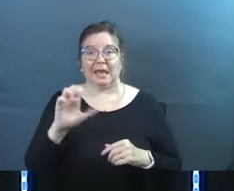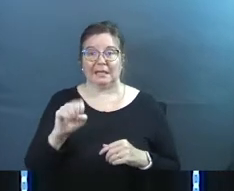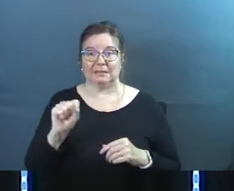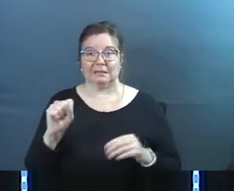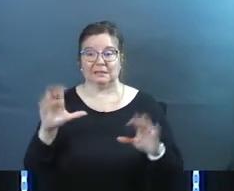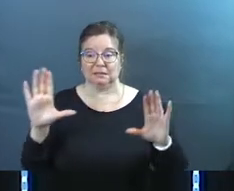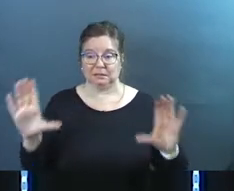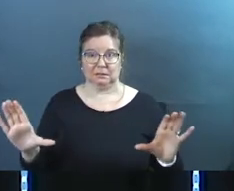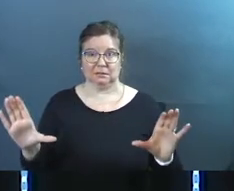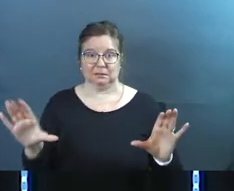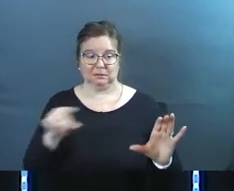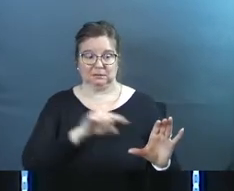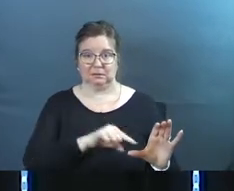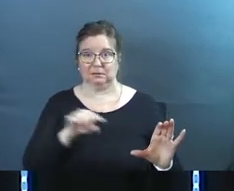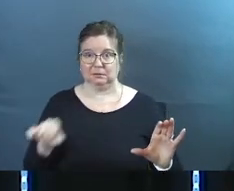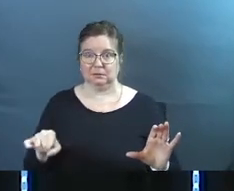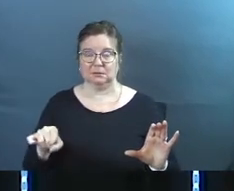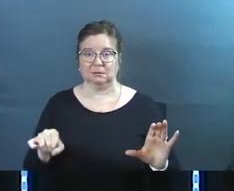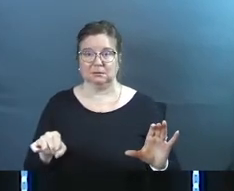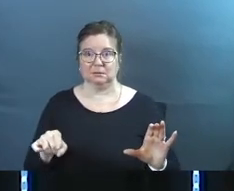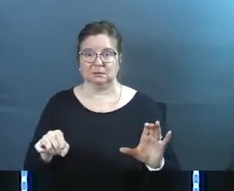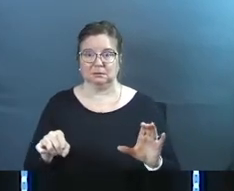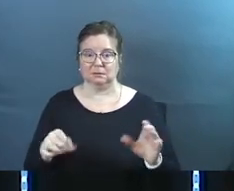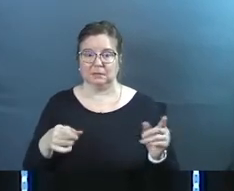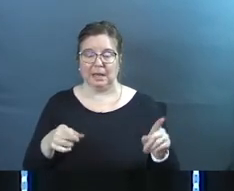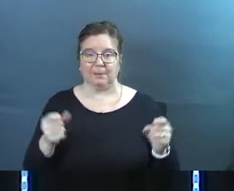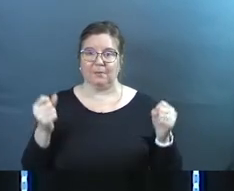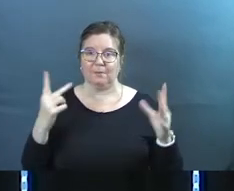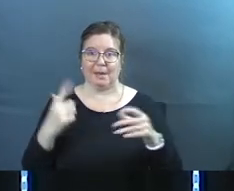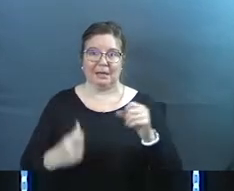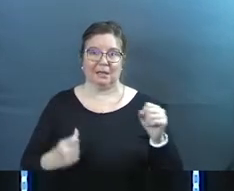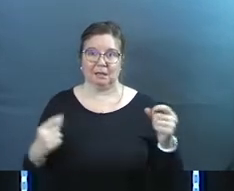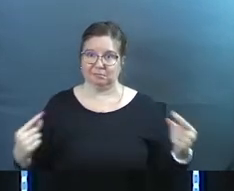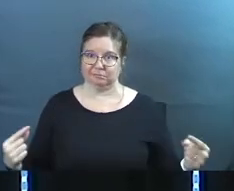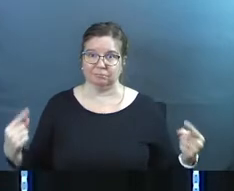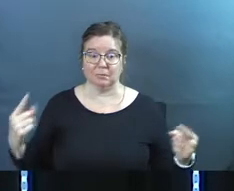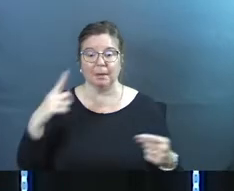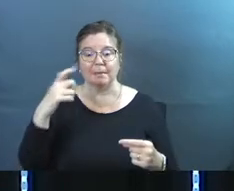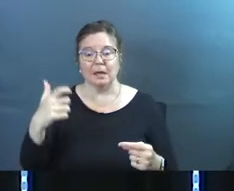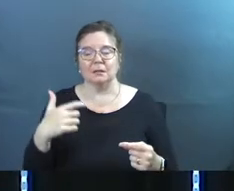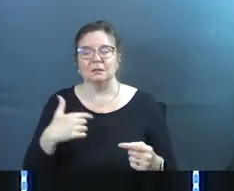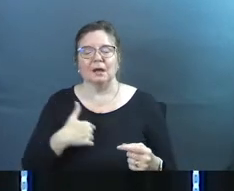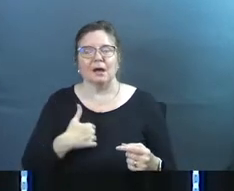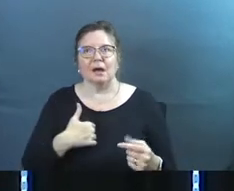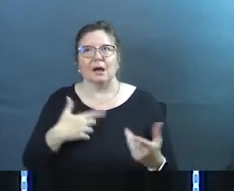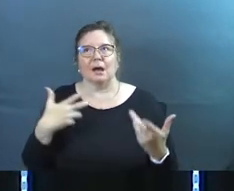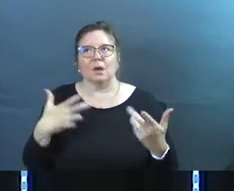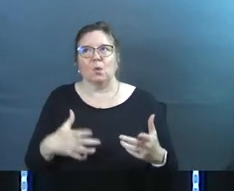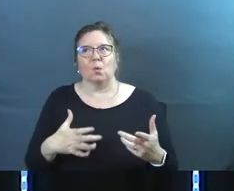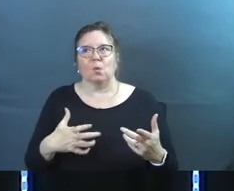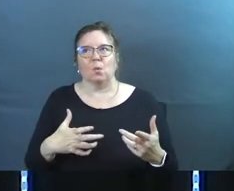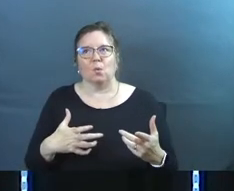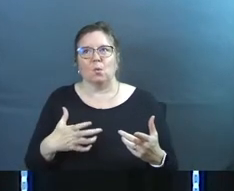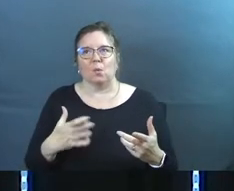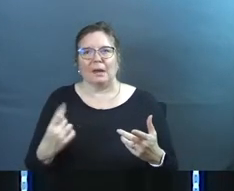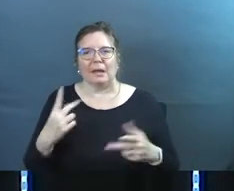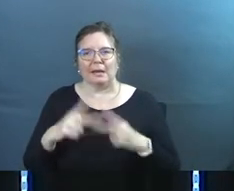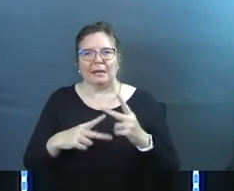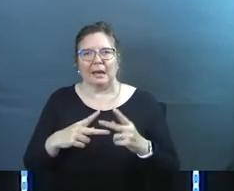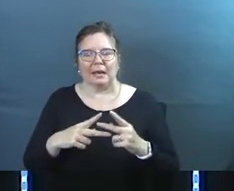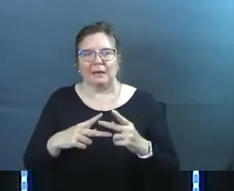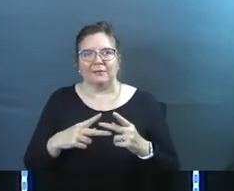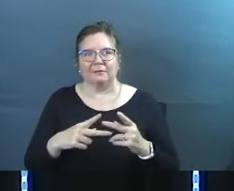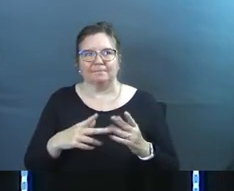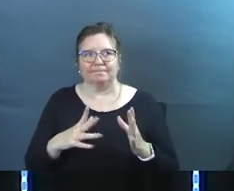cases, cases that go across so many years, is because I don't want there to be any kind of